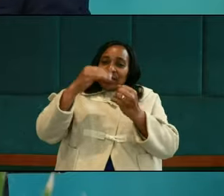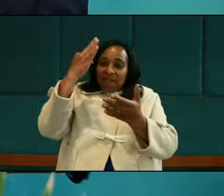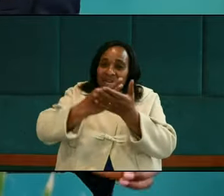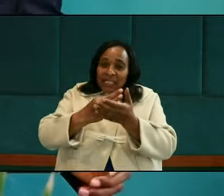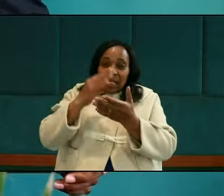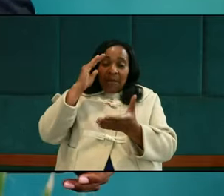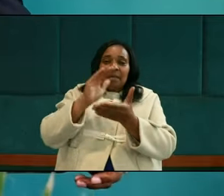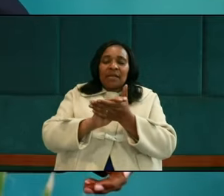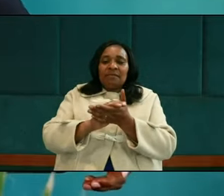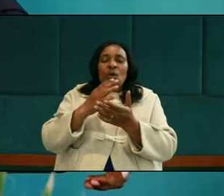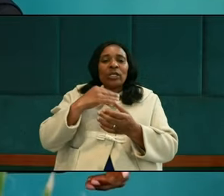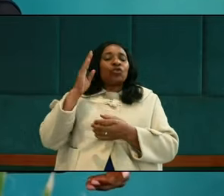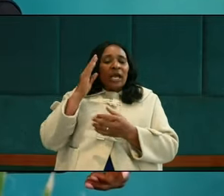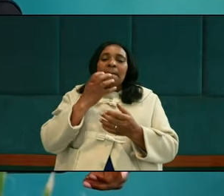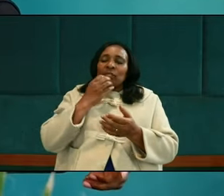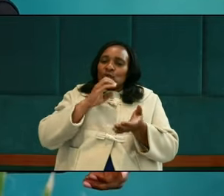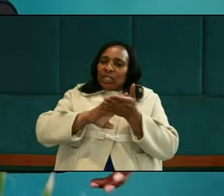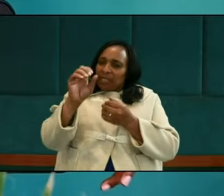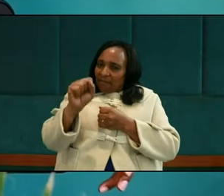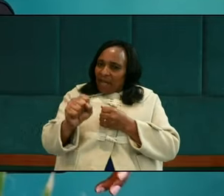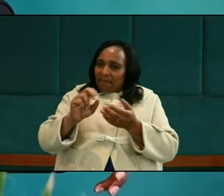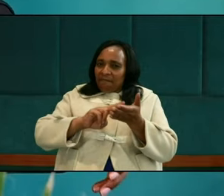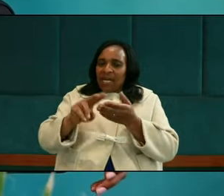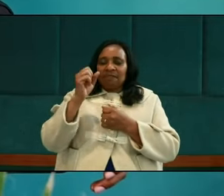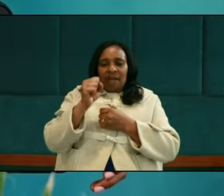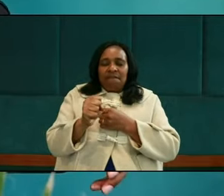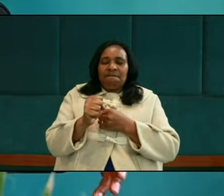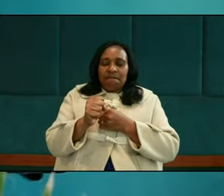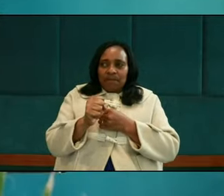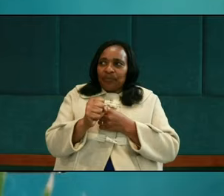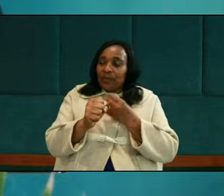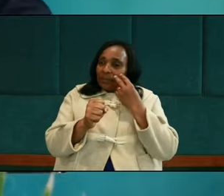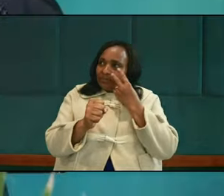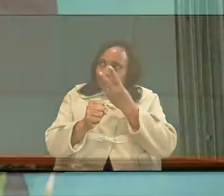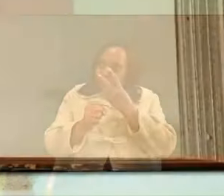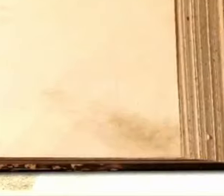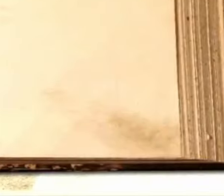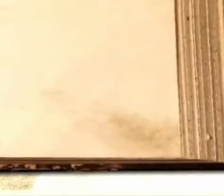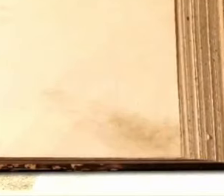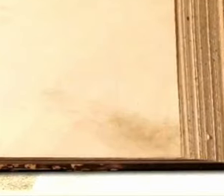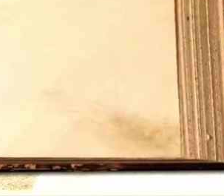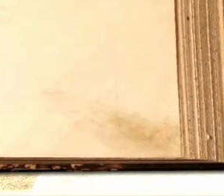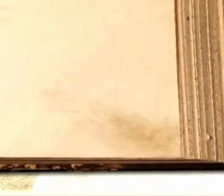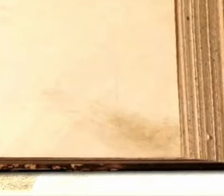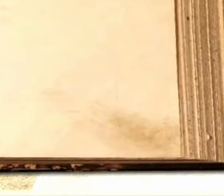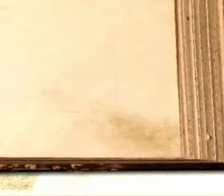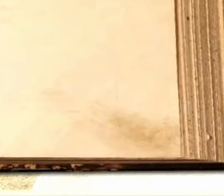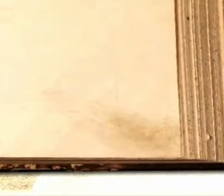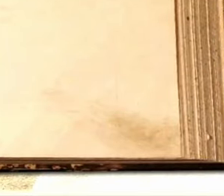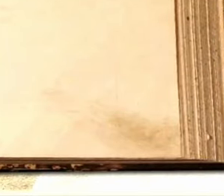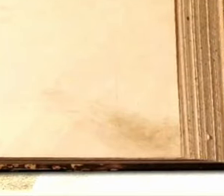belief, I'm going to read to you here in Matthew chapter 5 and verse number 5. The Bible says, Blessed are the